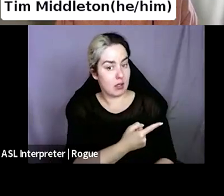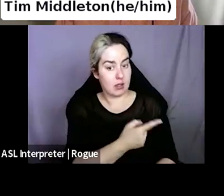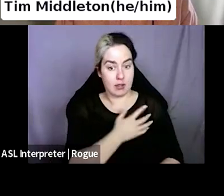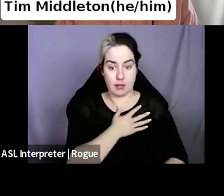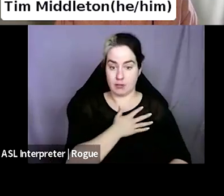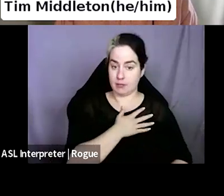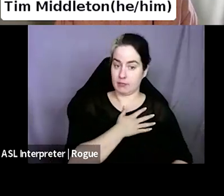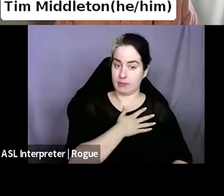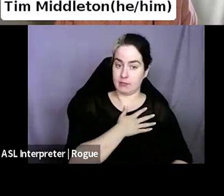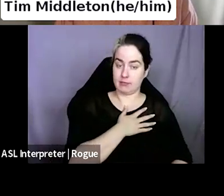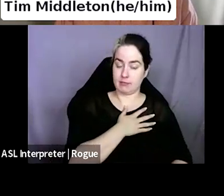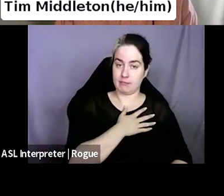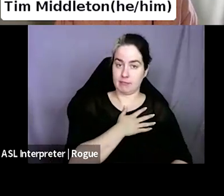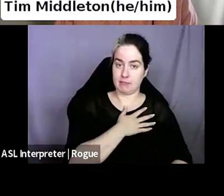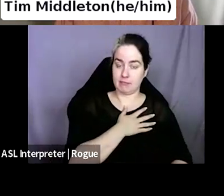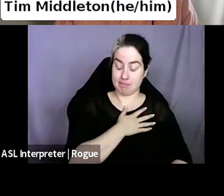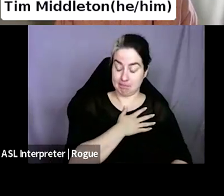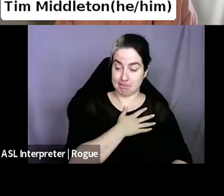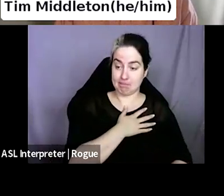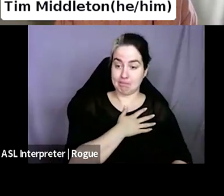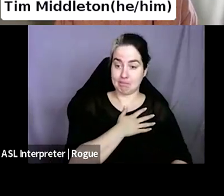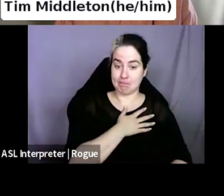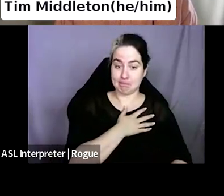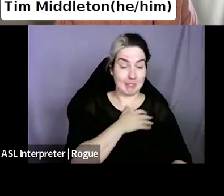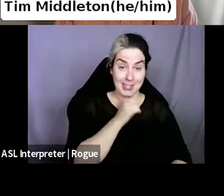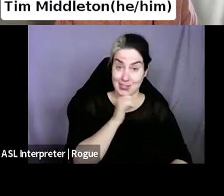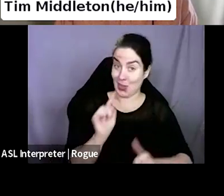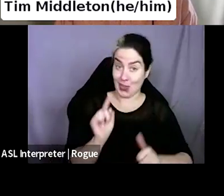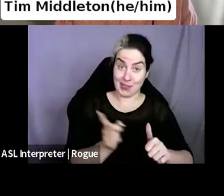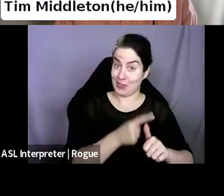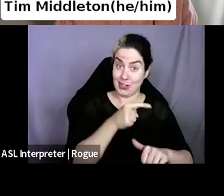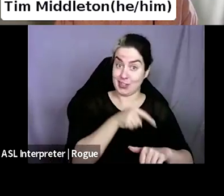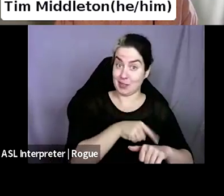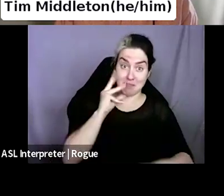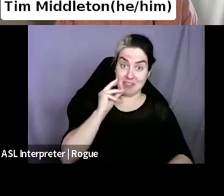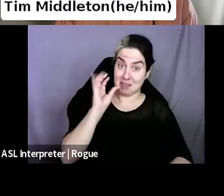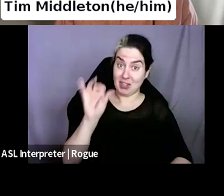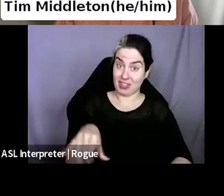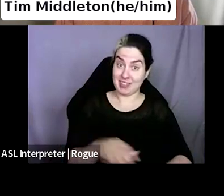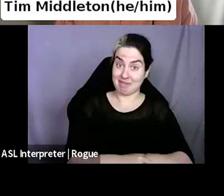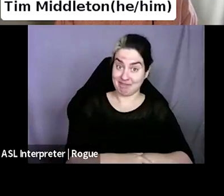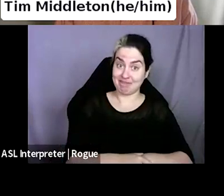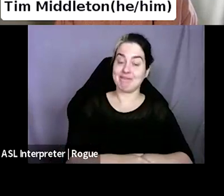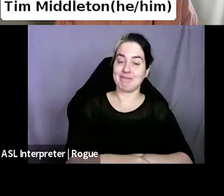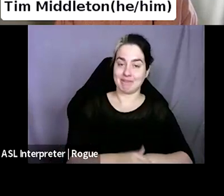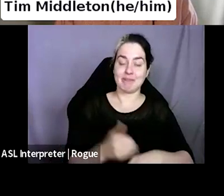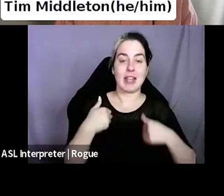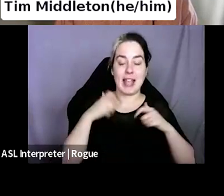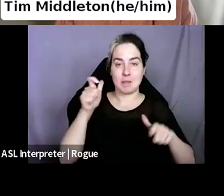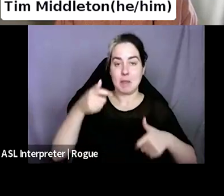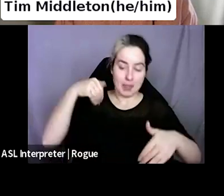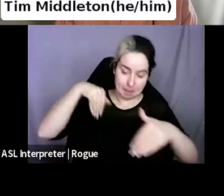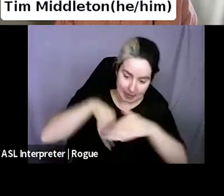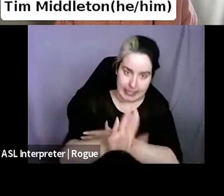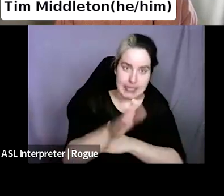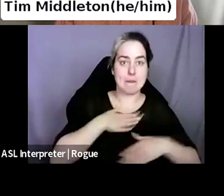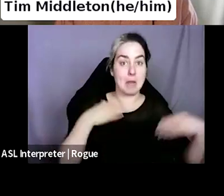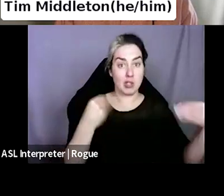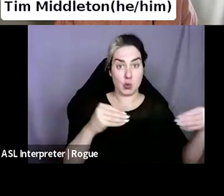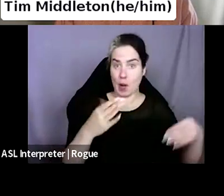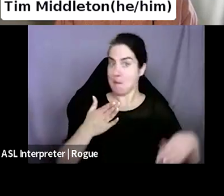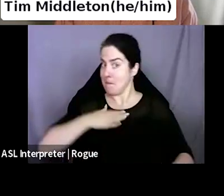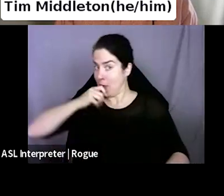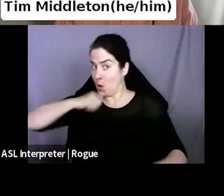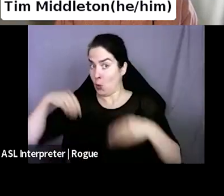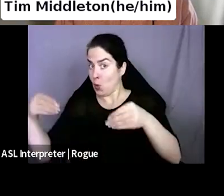You know, and that's not the first time that's happened. And I get people walking in my store and this happened in my old shop in Portland too.